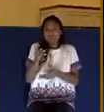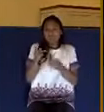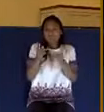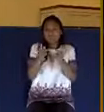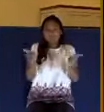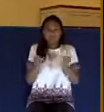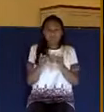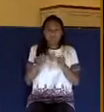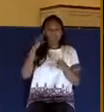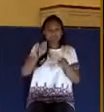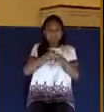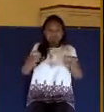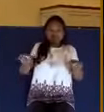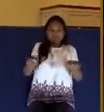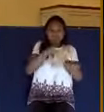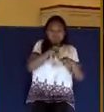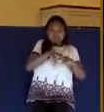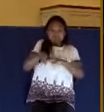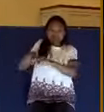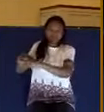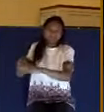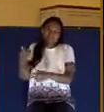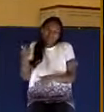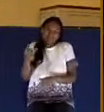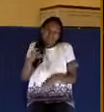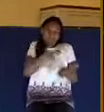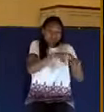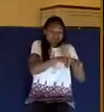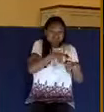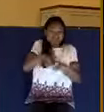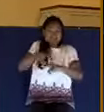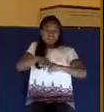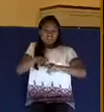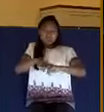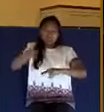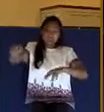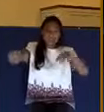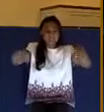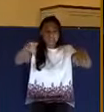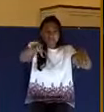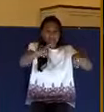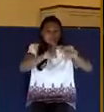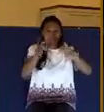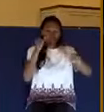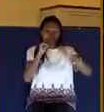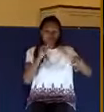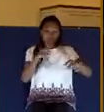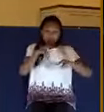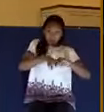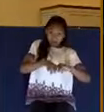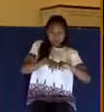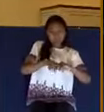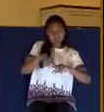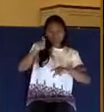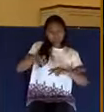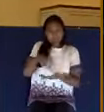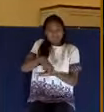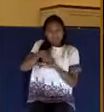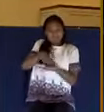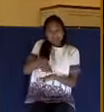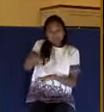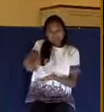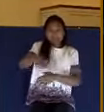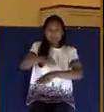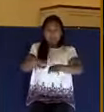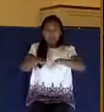sit on. Sometimes there were stools that were added in. Other than that, you had to sit on the floor. And so the idea here is this poor man, he's already